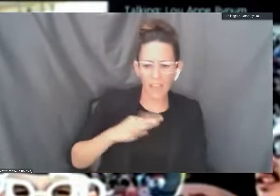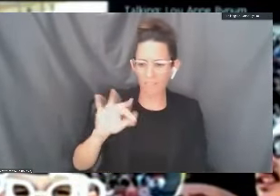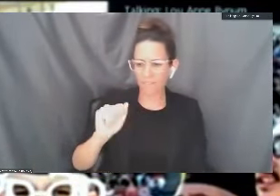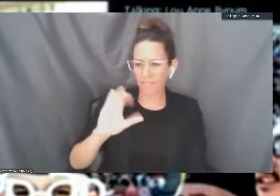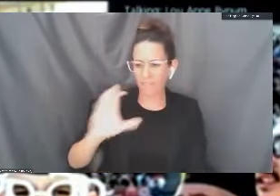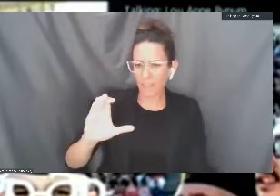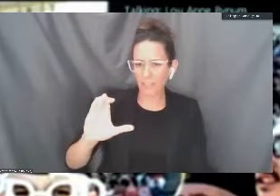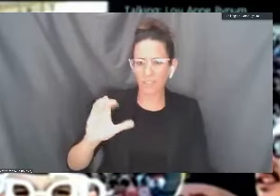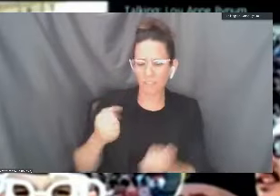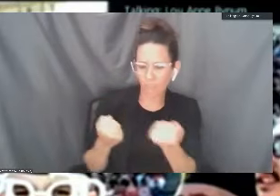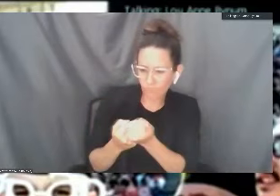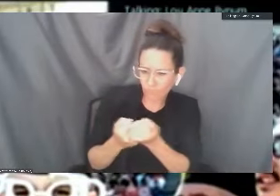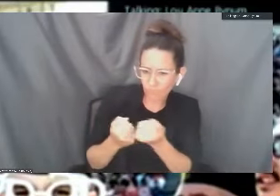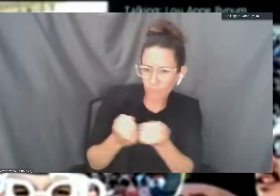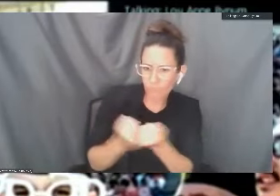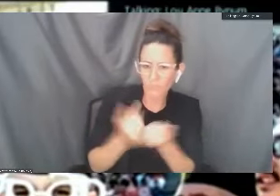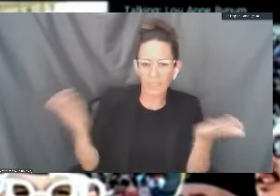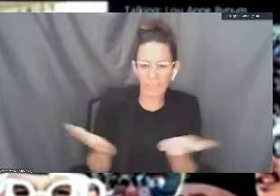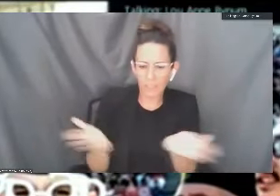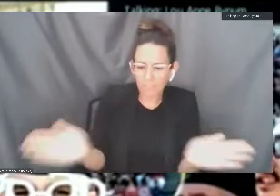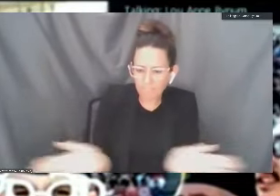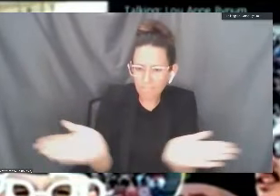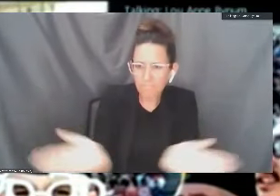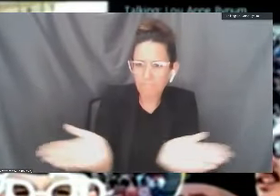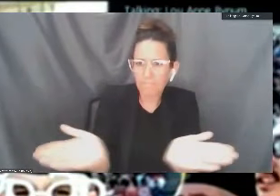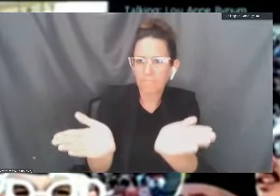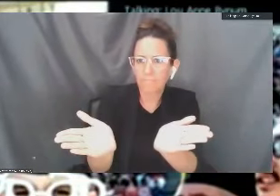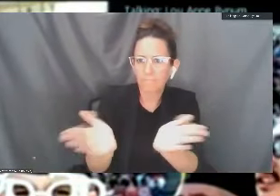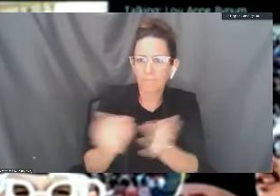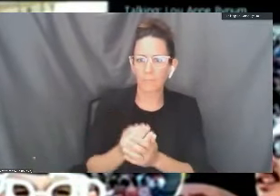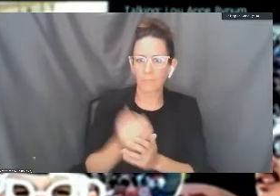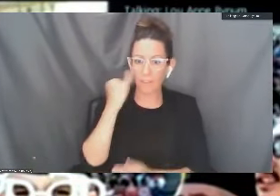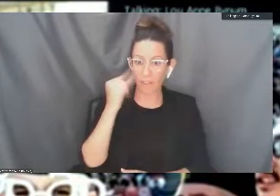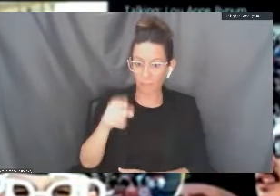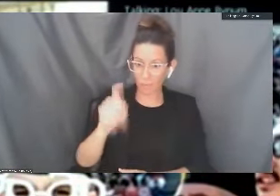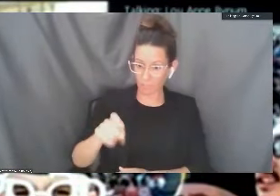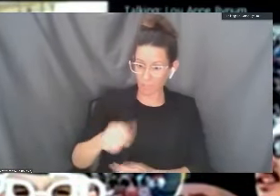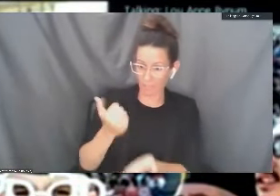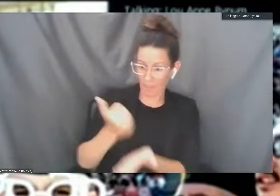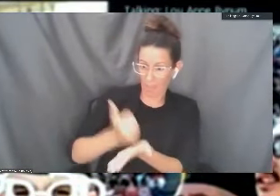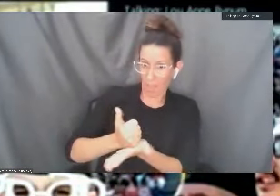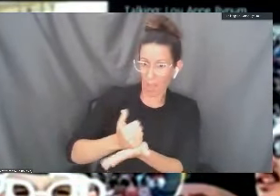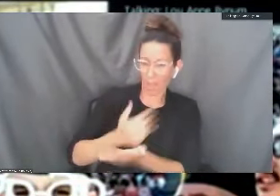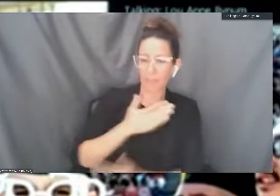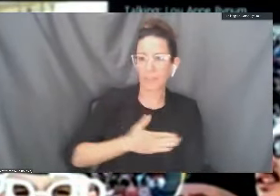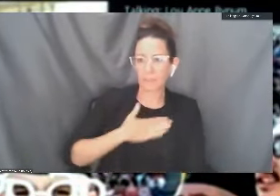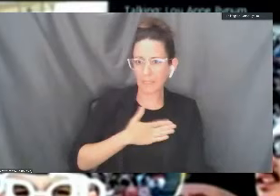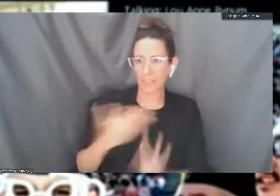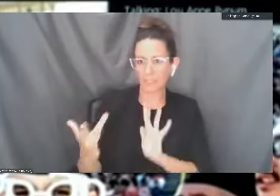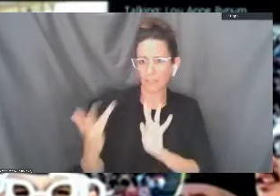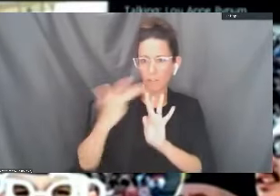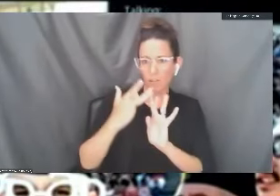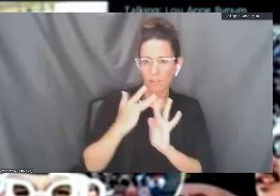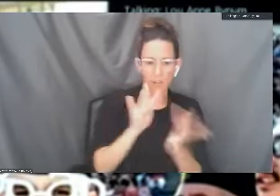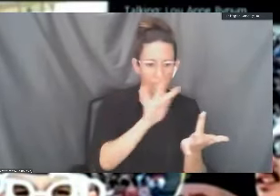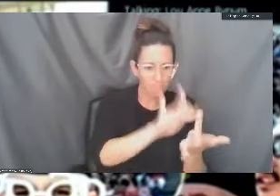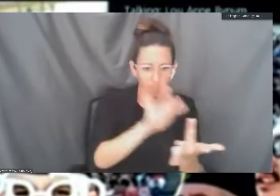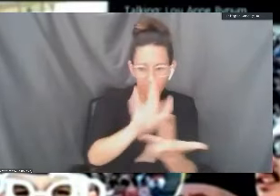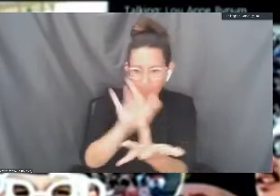at the college that are here to help you. And if you need that help, you must please reach out to them.